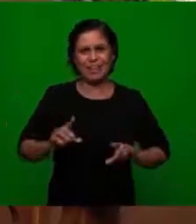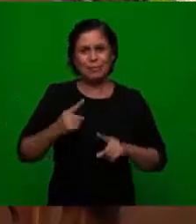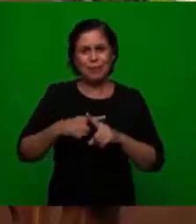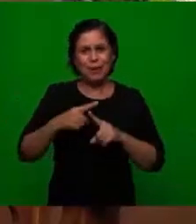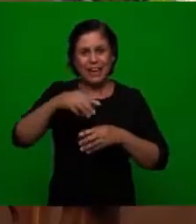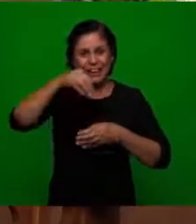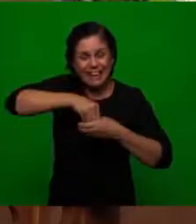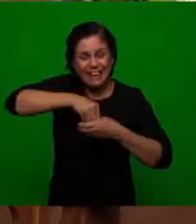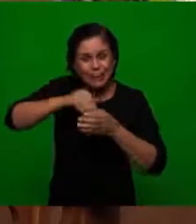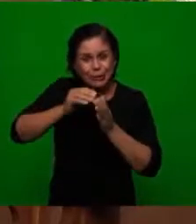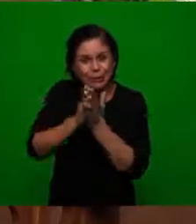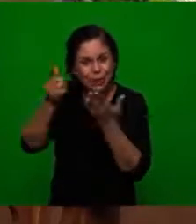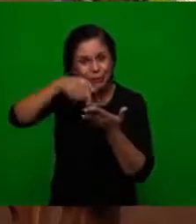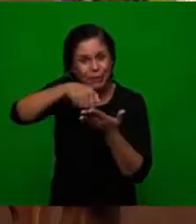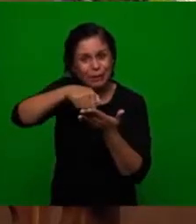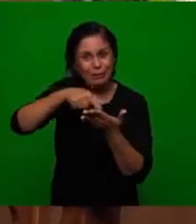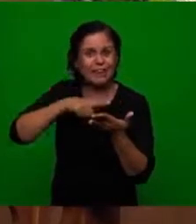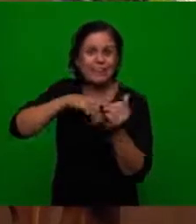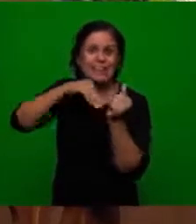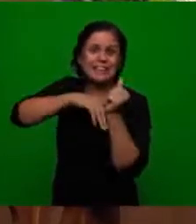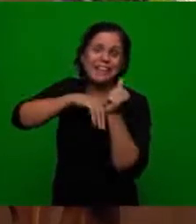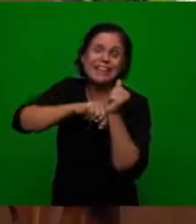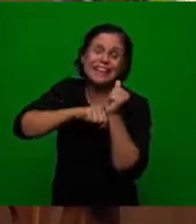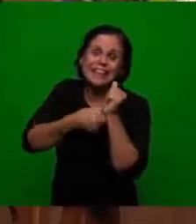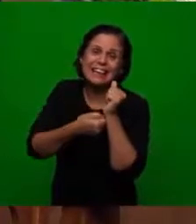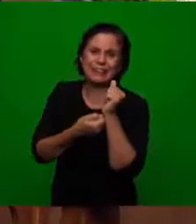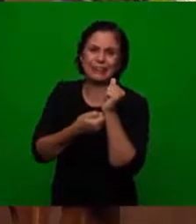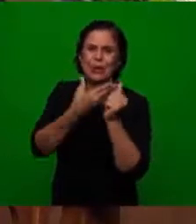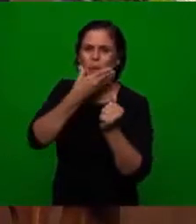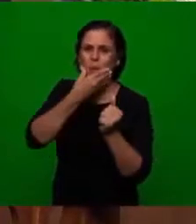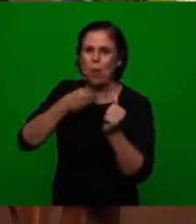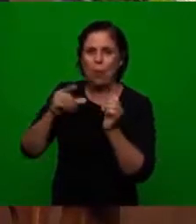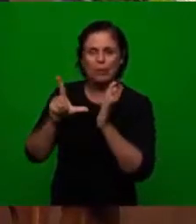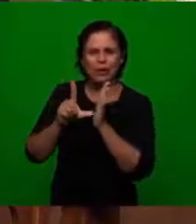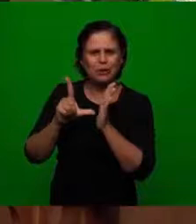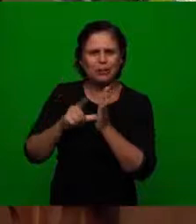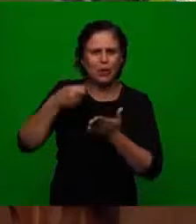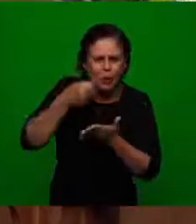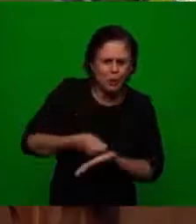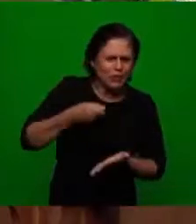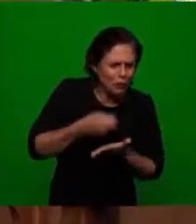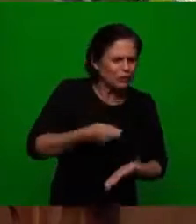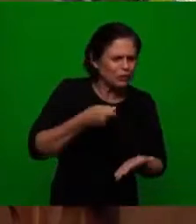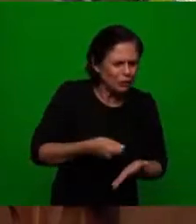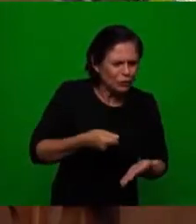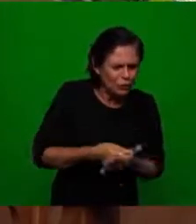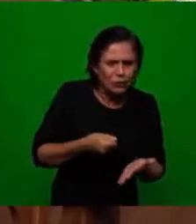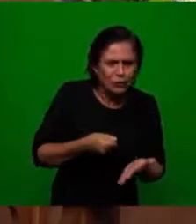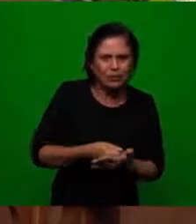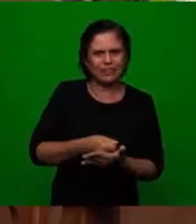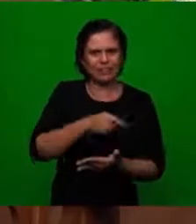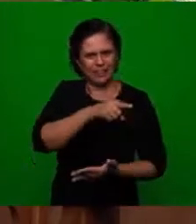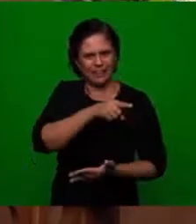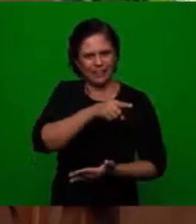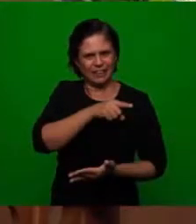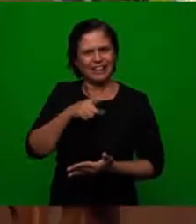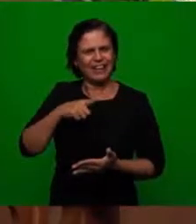and the word will remain and Luther fights for this